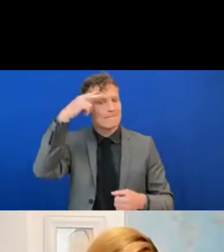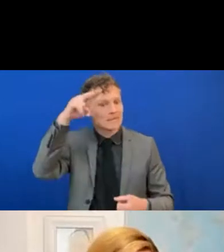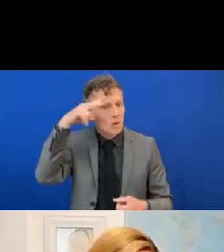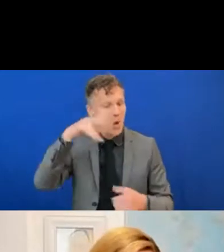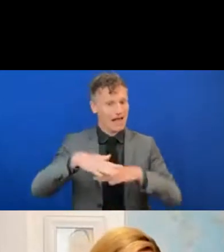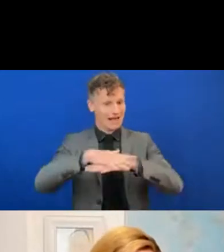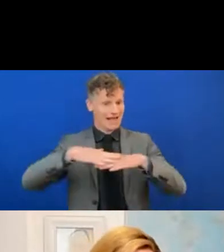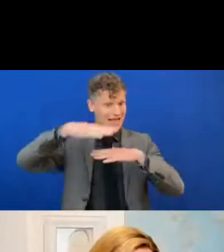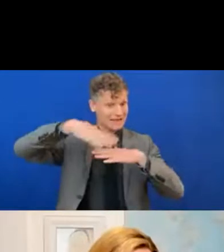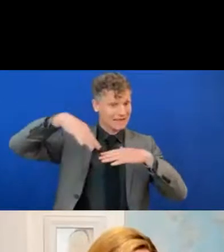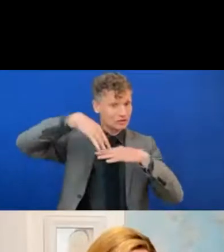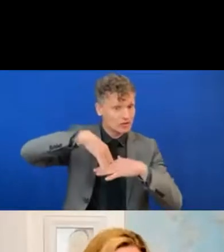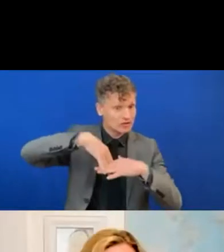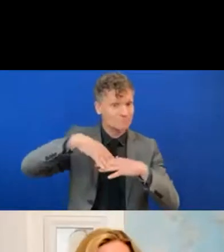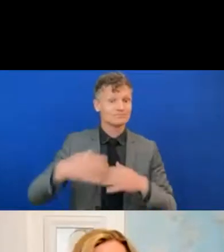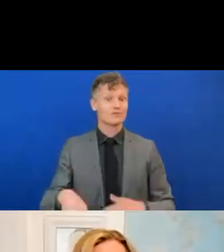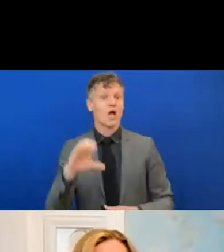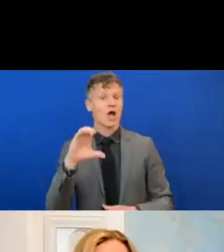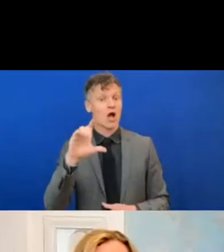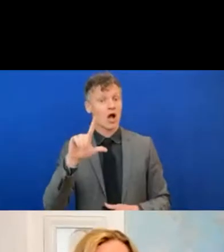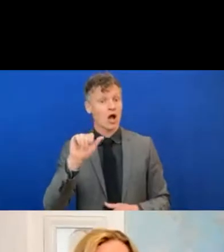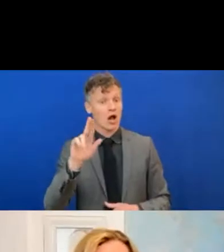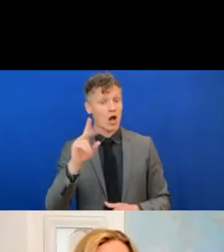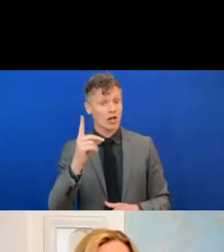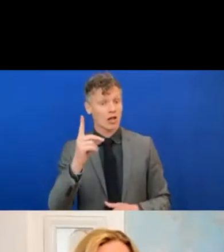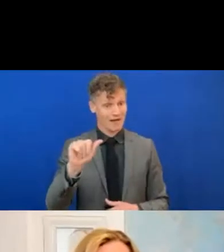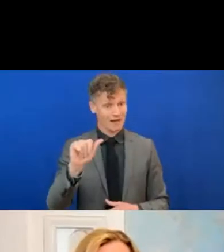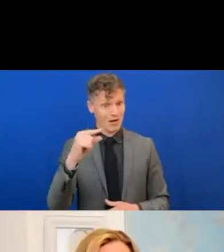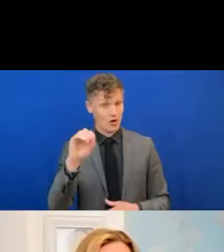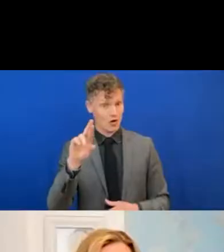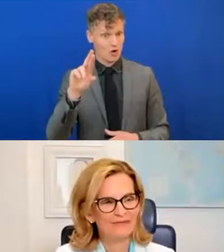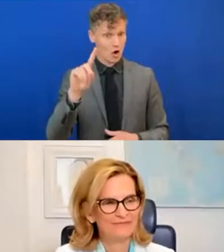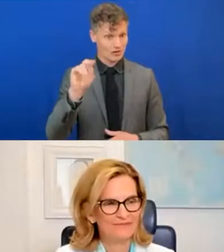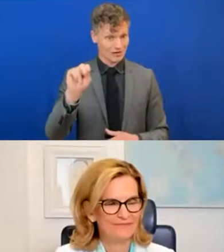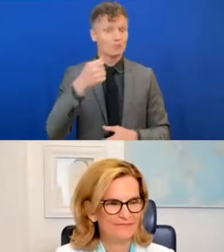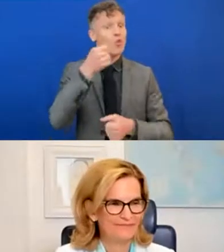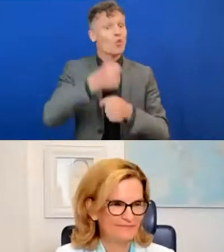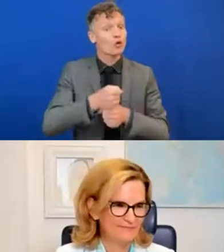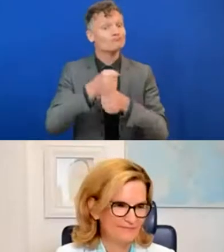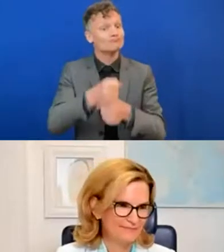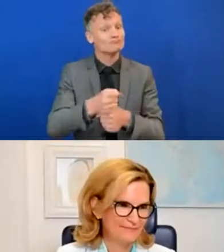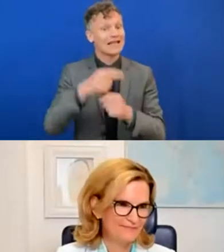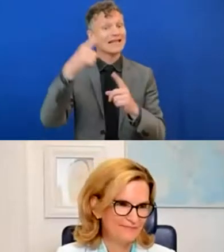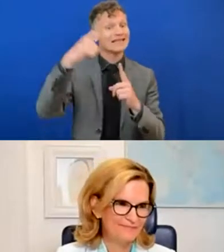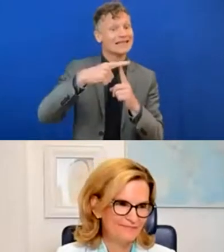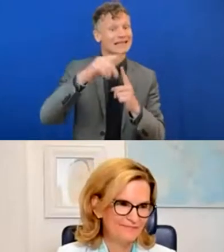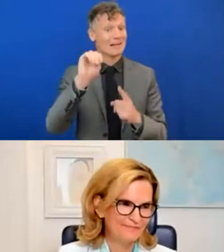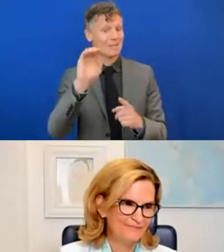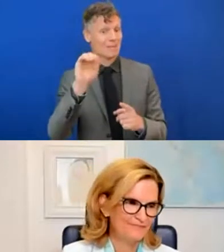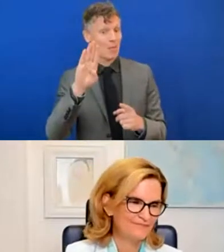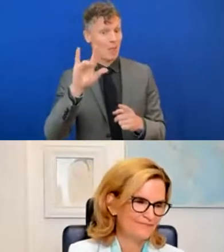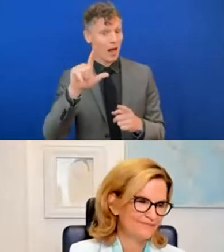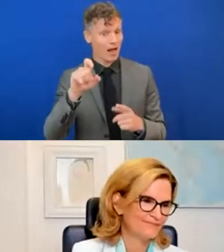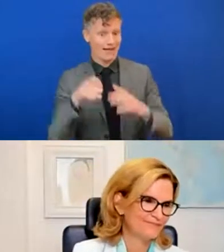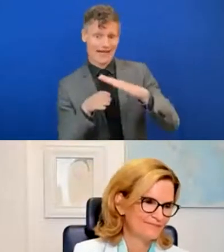and Compliance with T-Mobile Accessibility. Michael Hoden, who is CEO of the Global Coalition